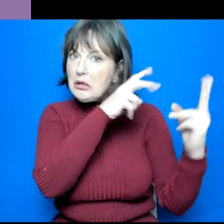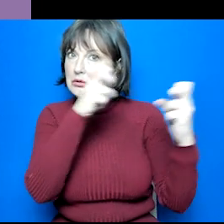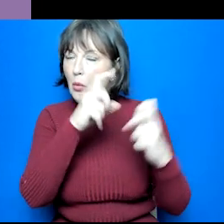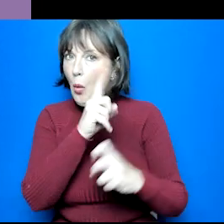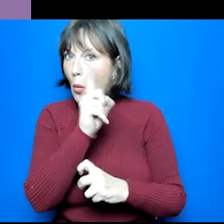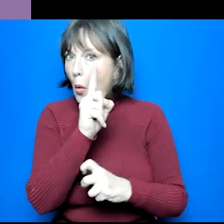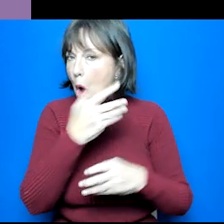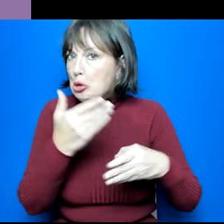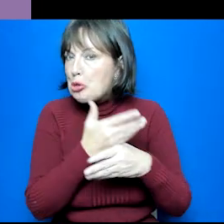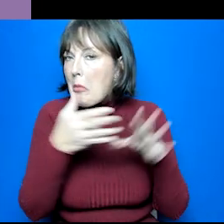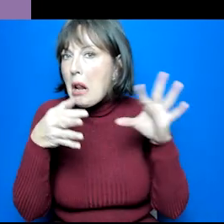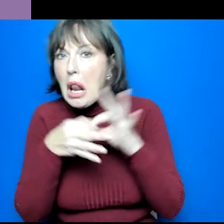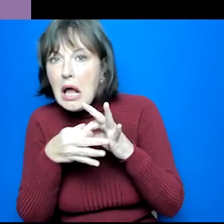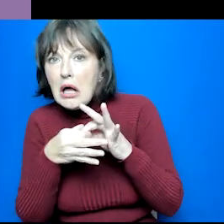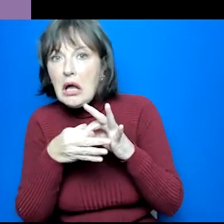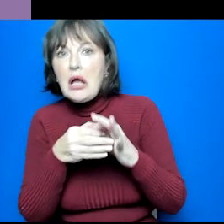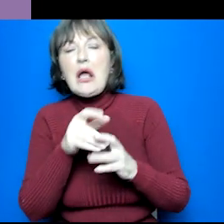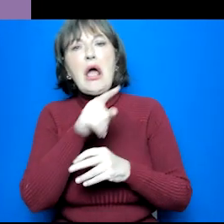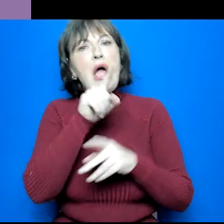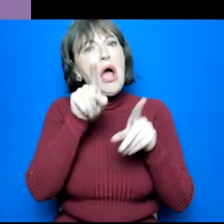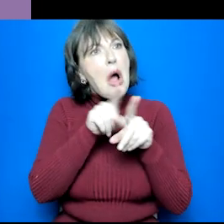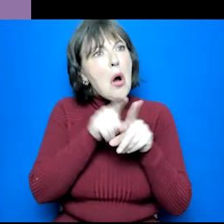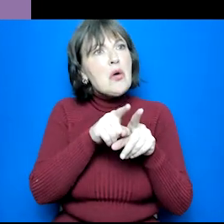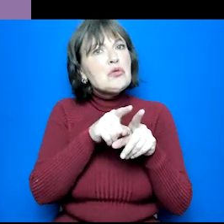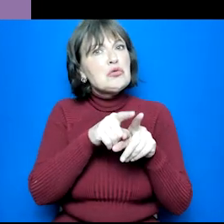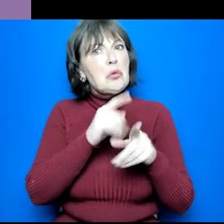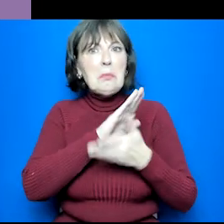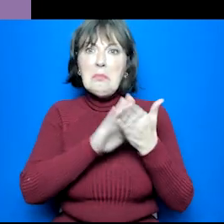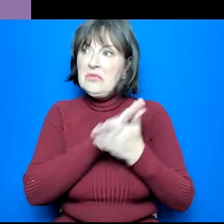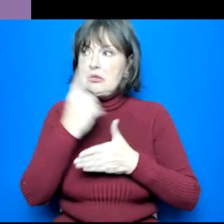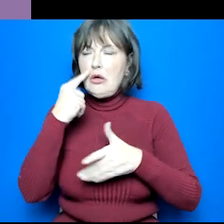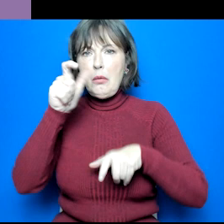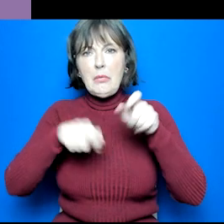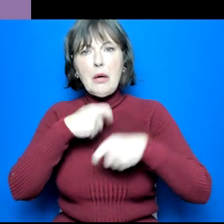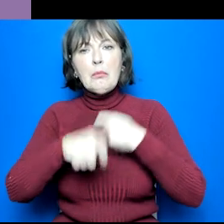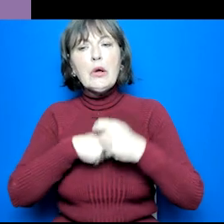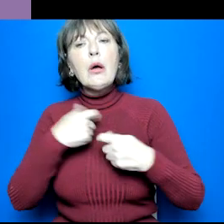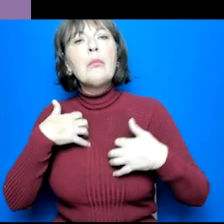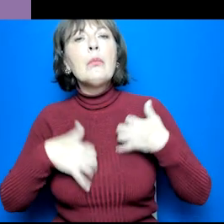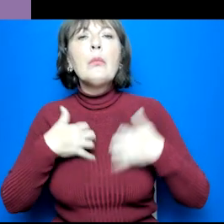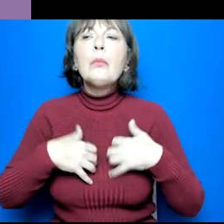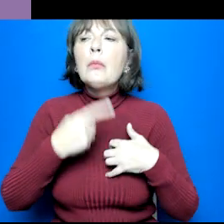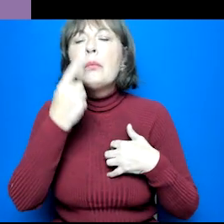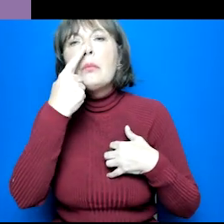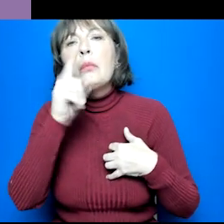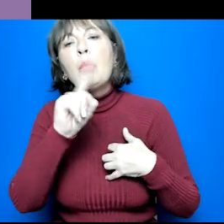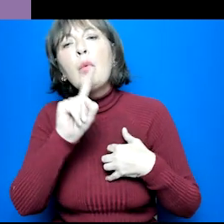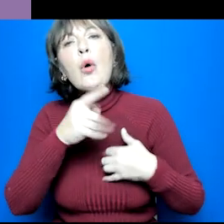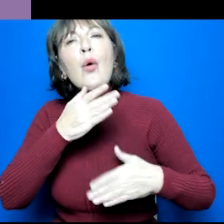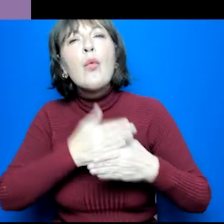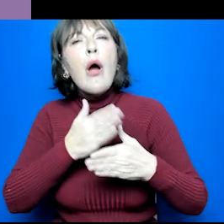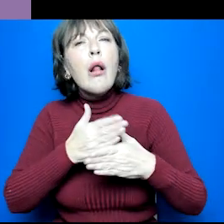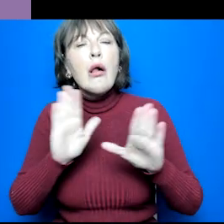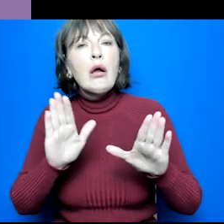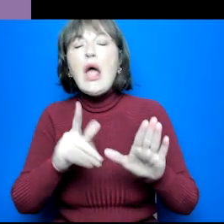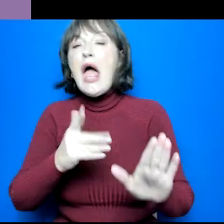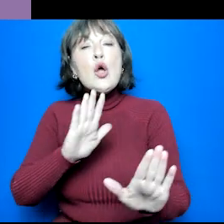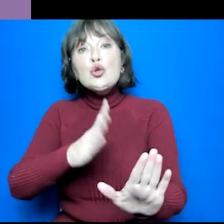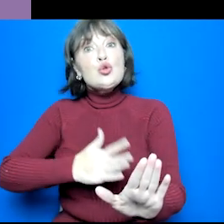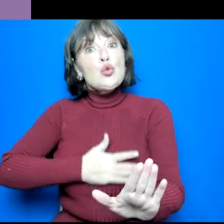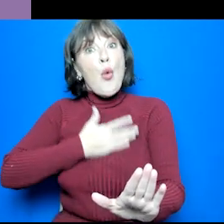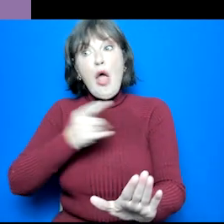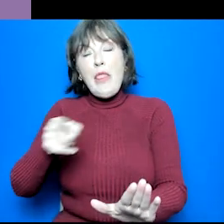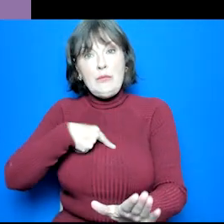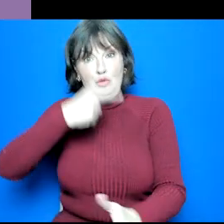qualities are useful and this helps encourage curiosity about the world of work. We don't want to be too specific too early but